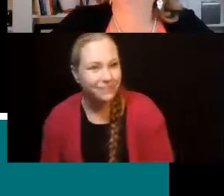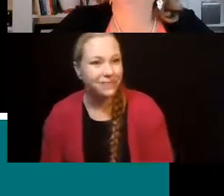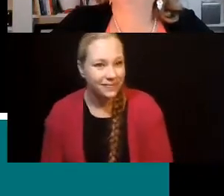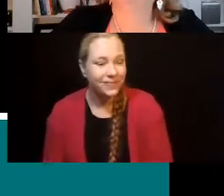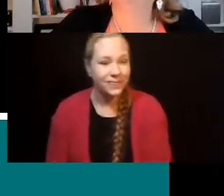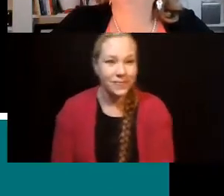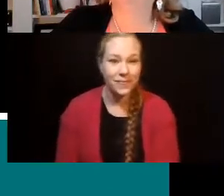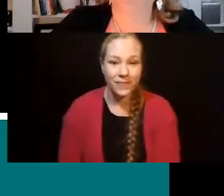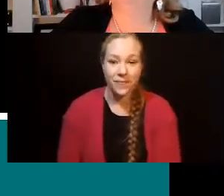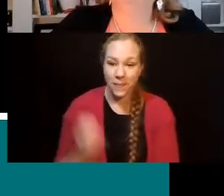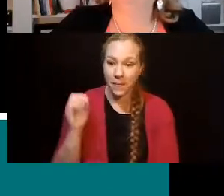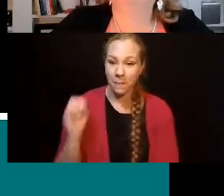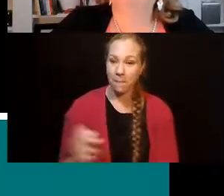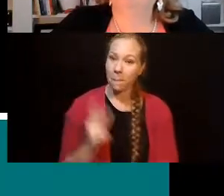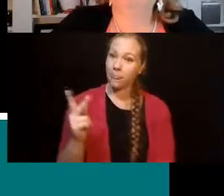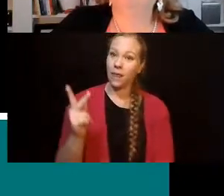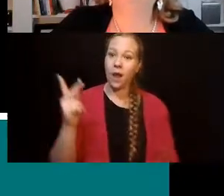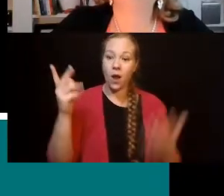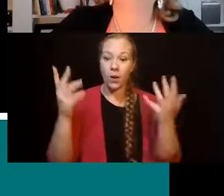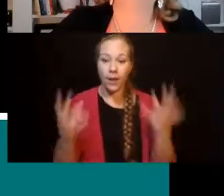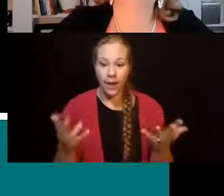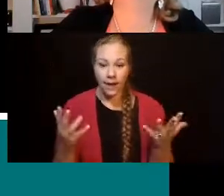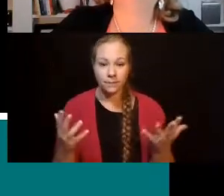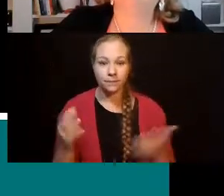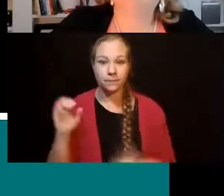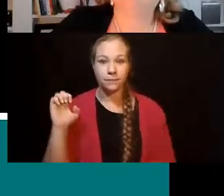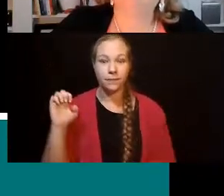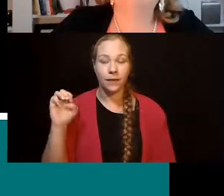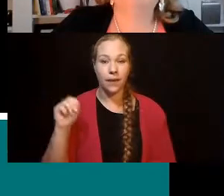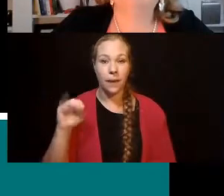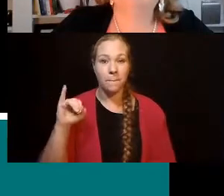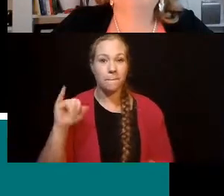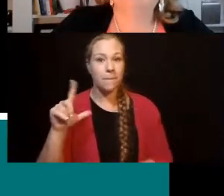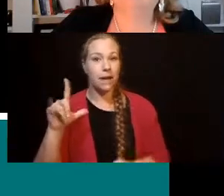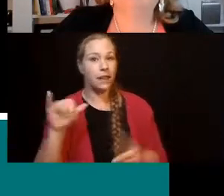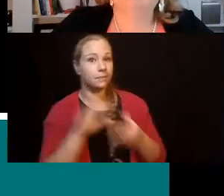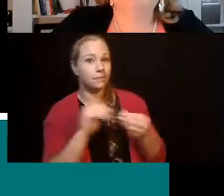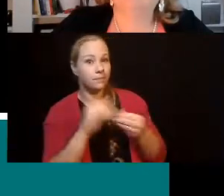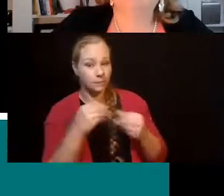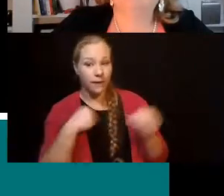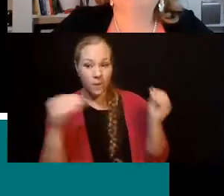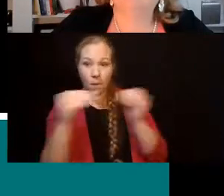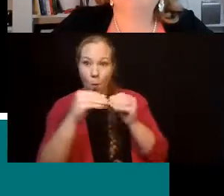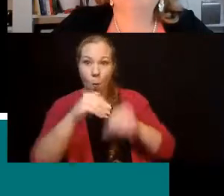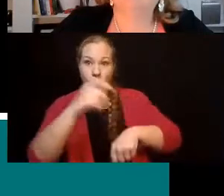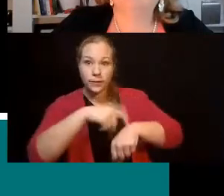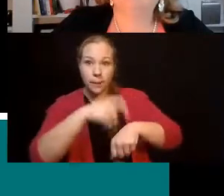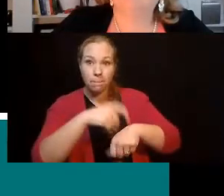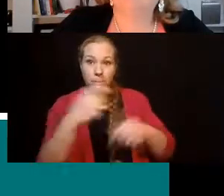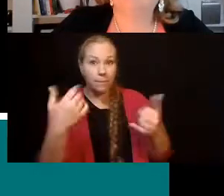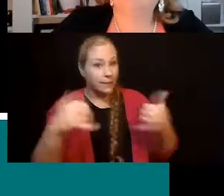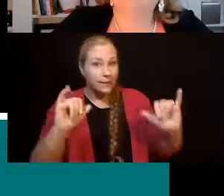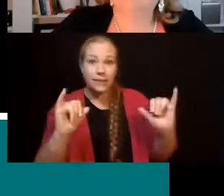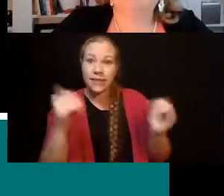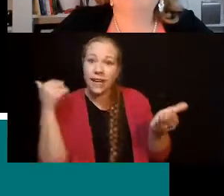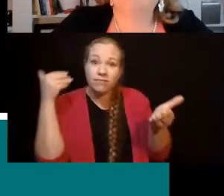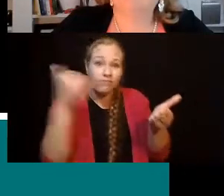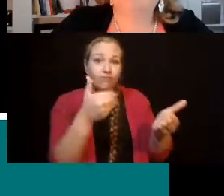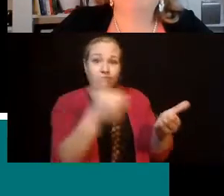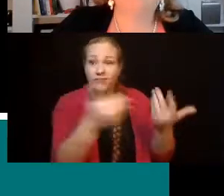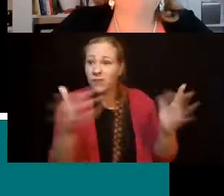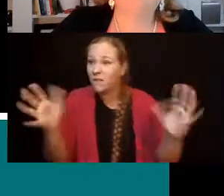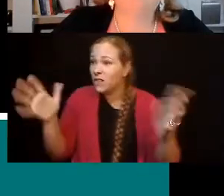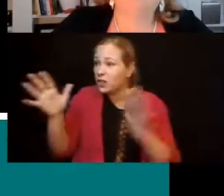Well, we're nearing the end of our time. There's still a little more time for questions. I don't know if there's anything else